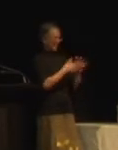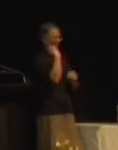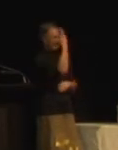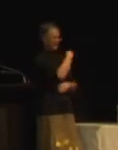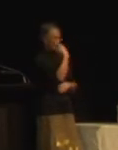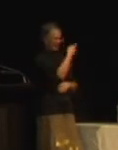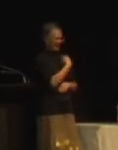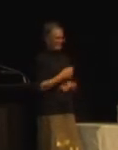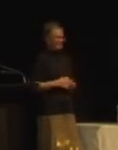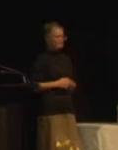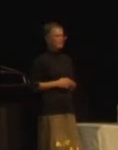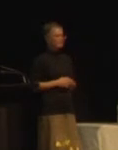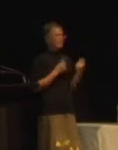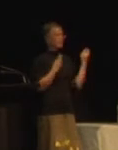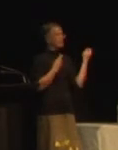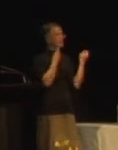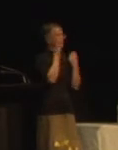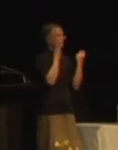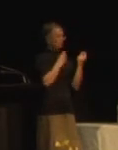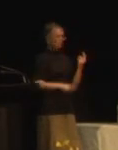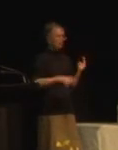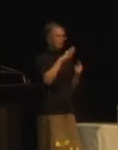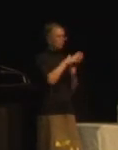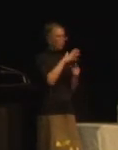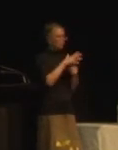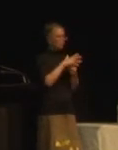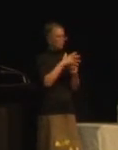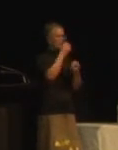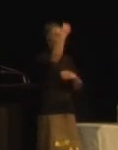are really important, so good light on the presenter's face is ideal.